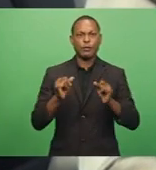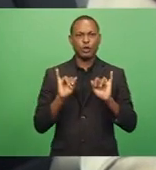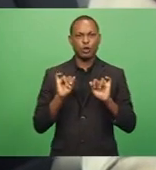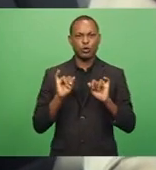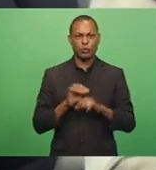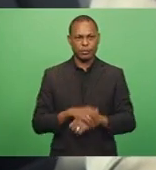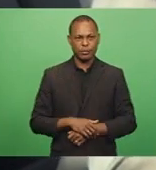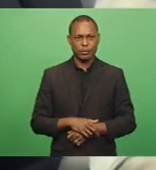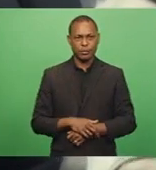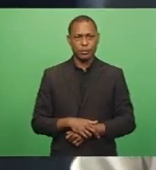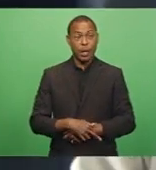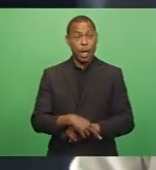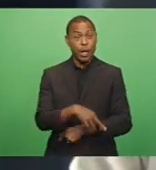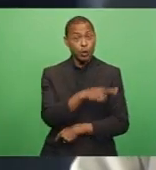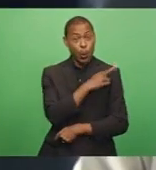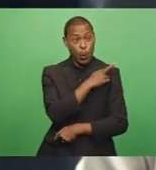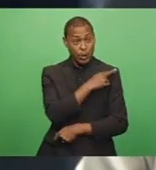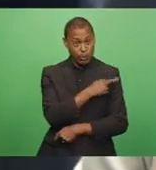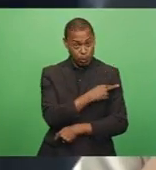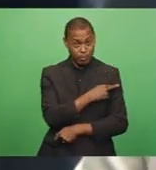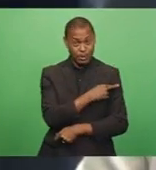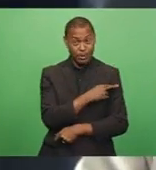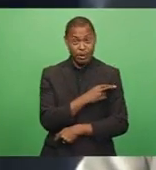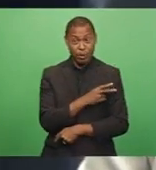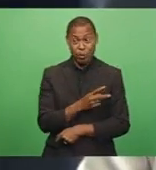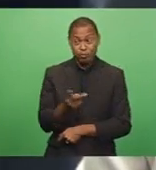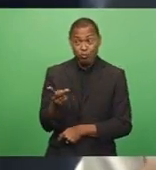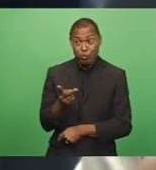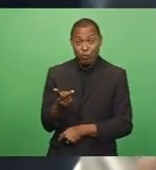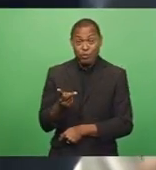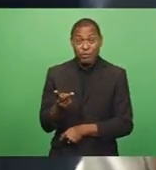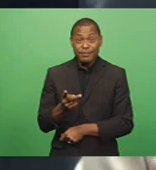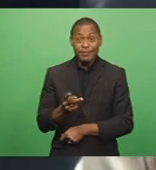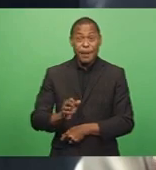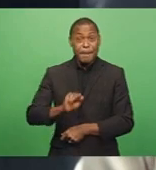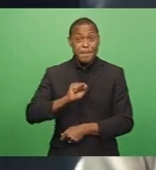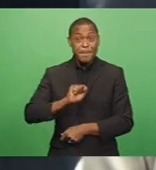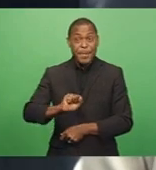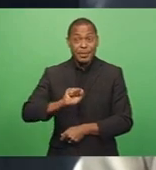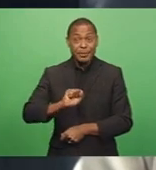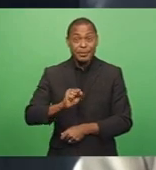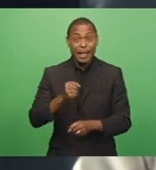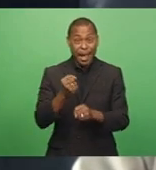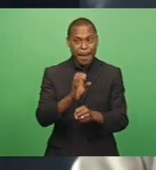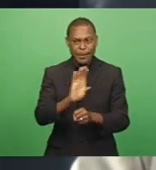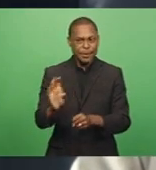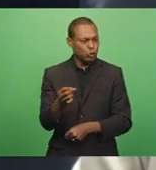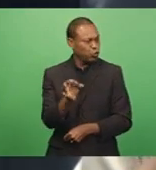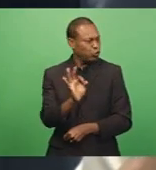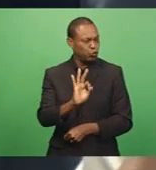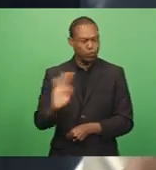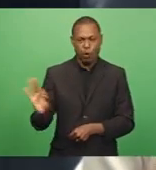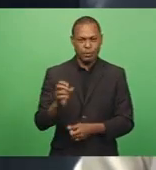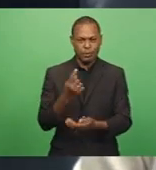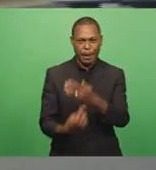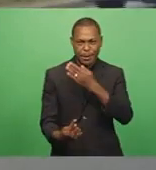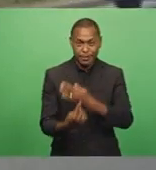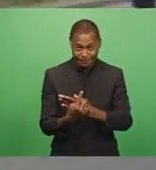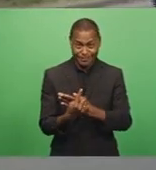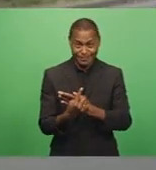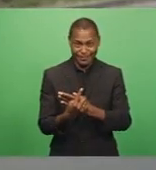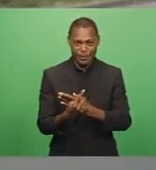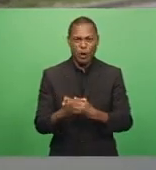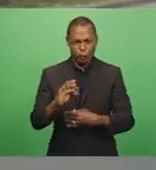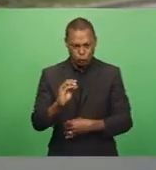it is the responsibility of the bus operators to make sure that this does not happen in the buses. There's a certain sense of